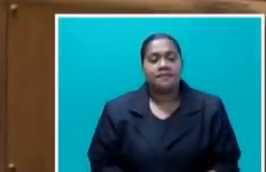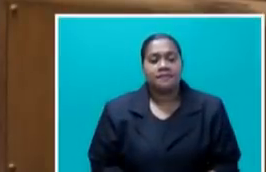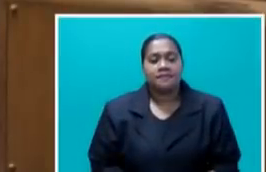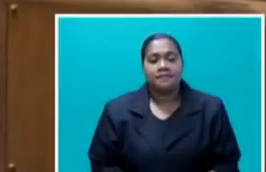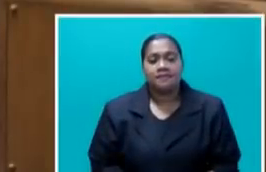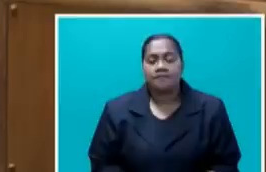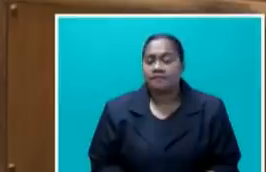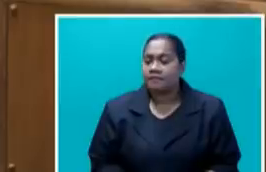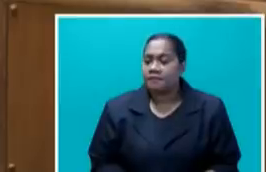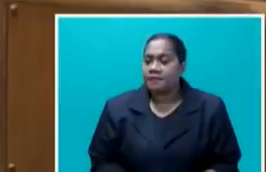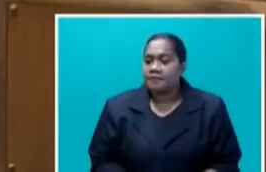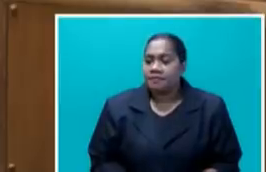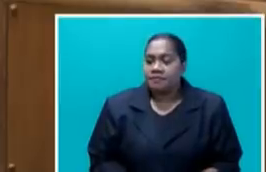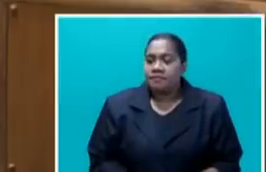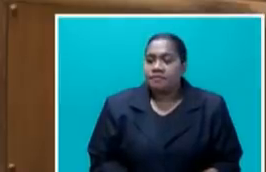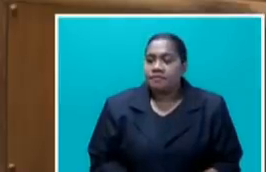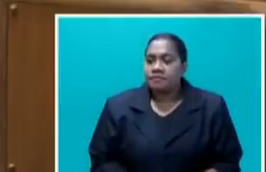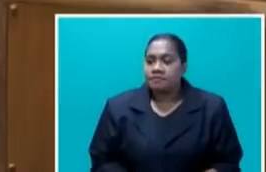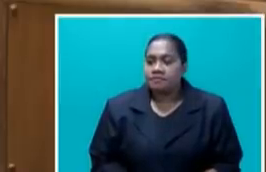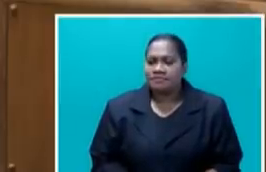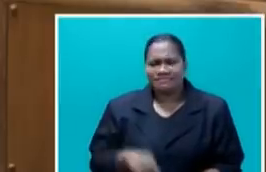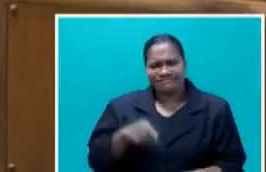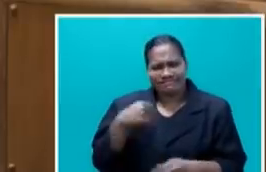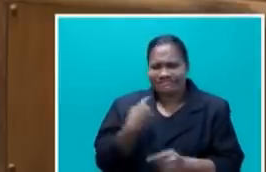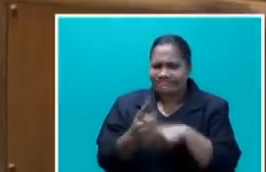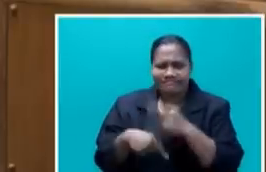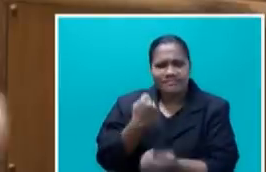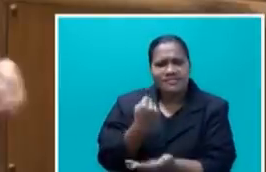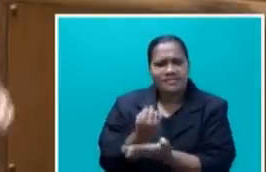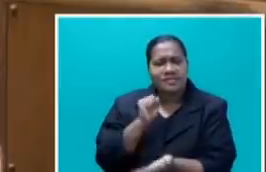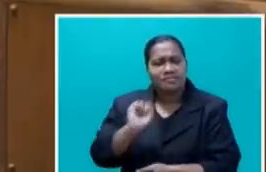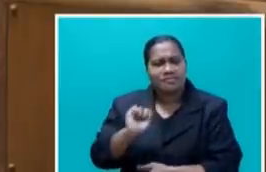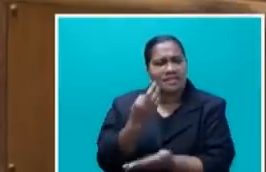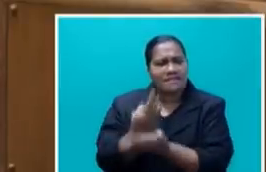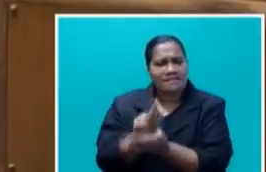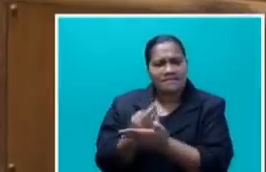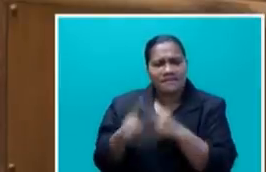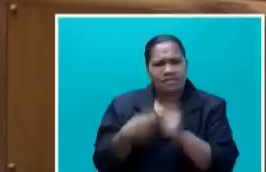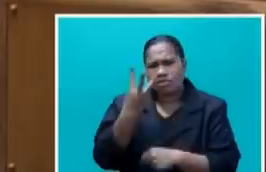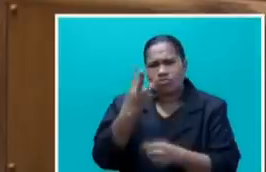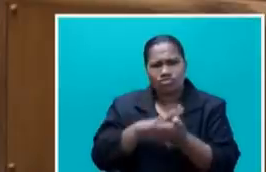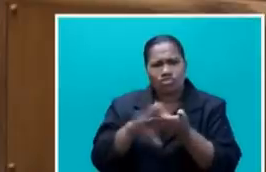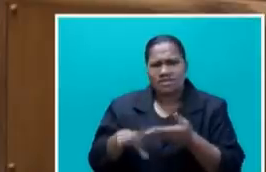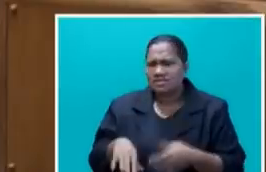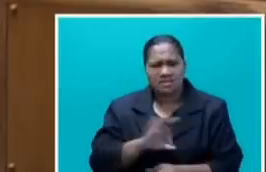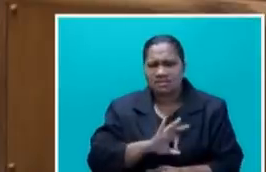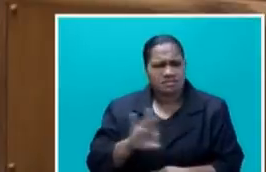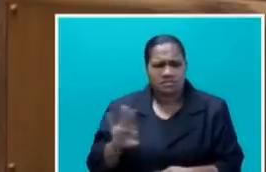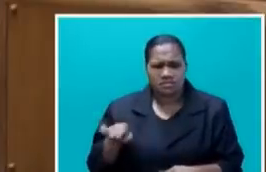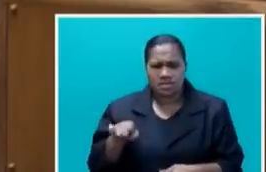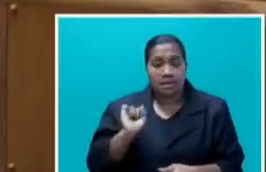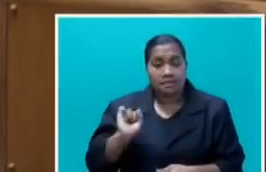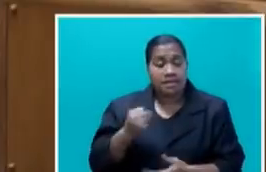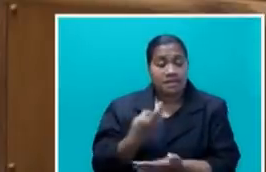The speculation on our part about bus fare being at $3, the bus